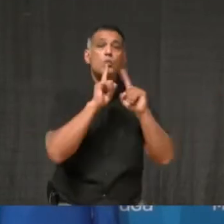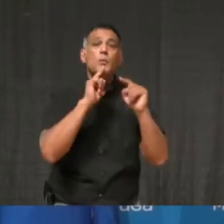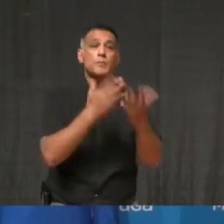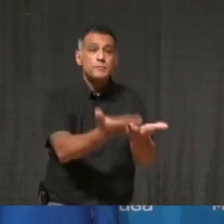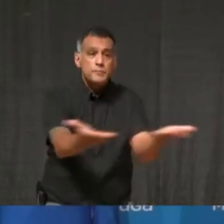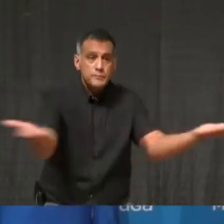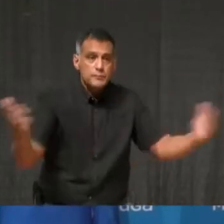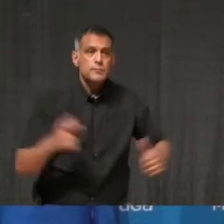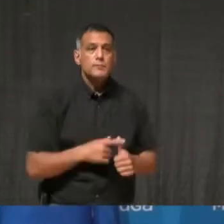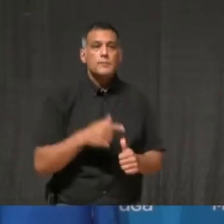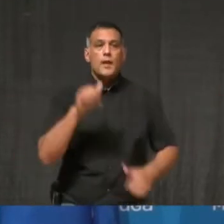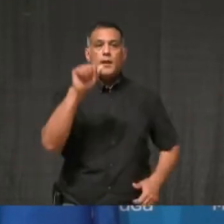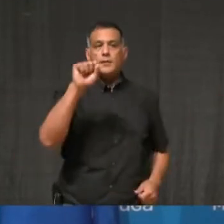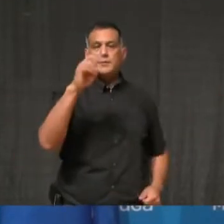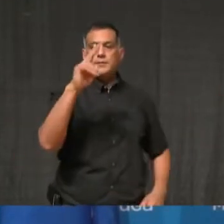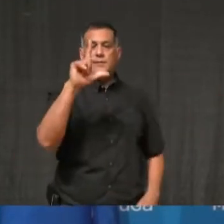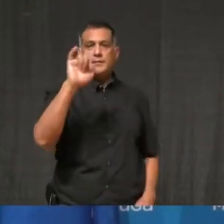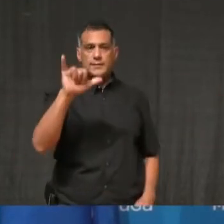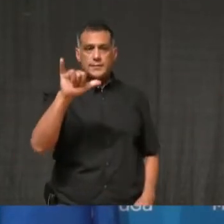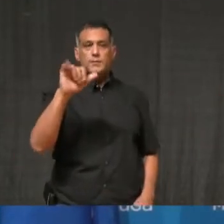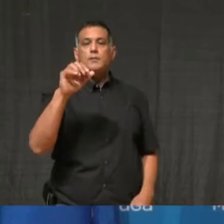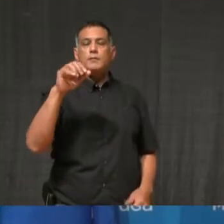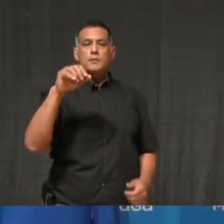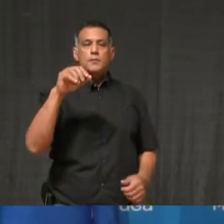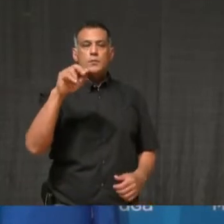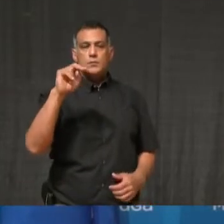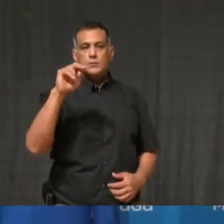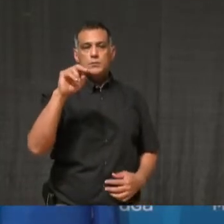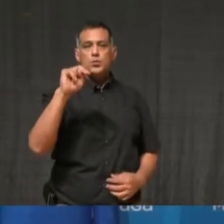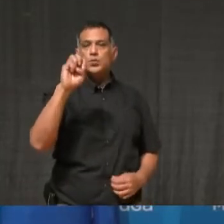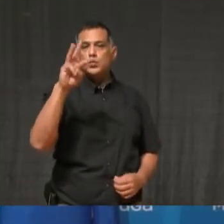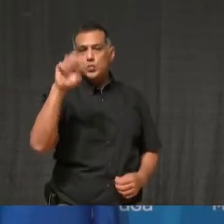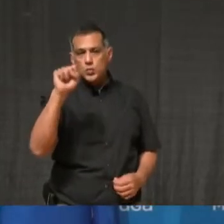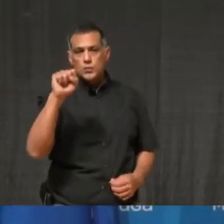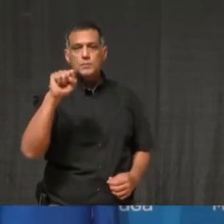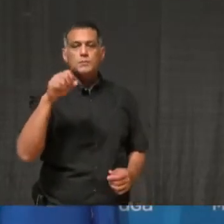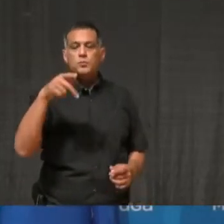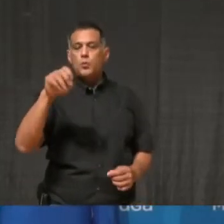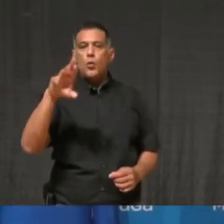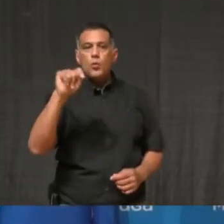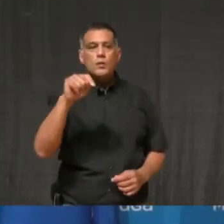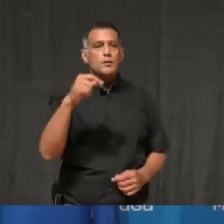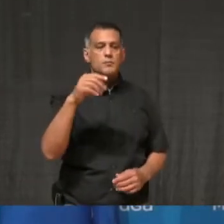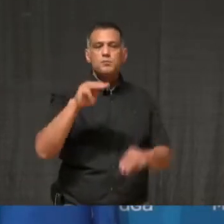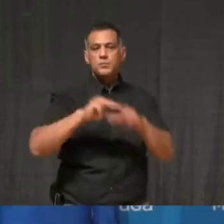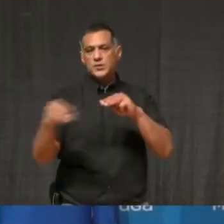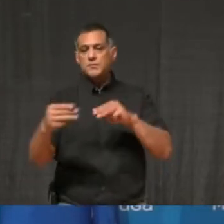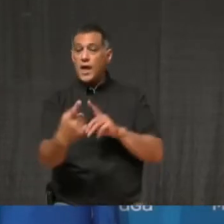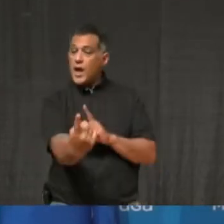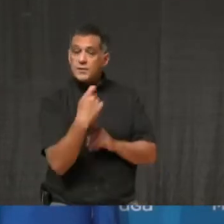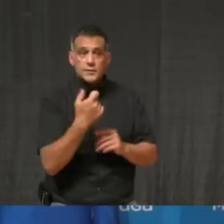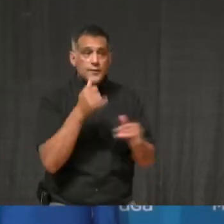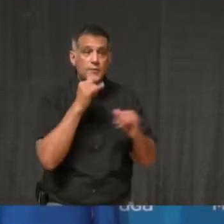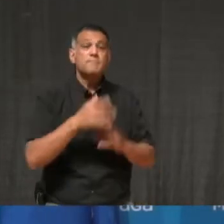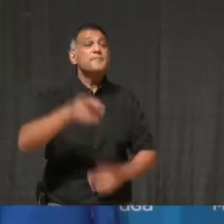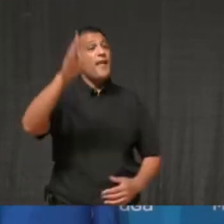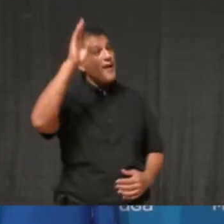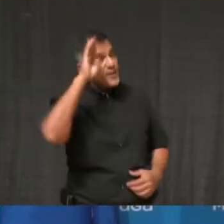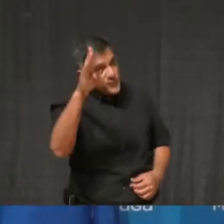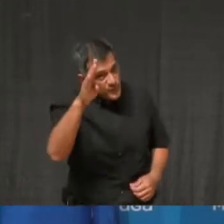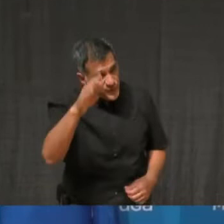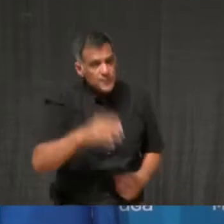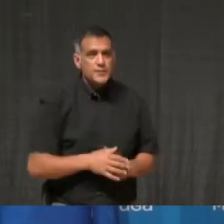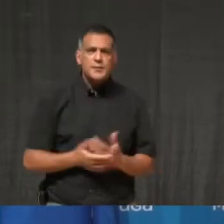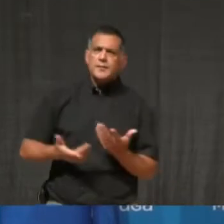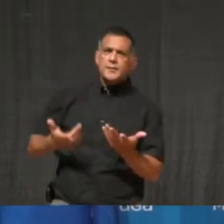from Ashley Newport from Incauga. Ashley, please go ahead. Hi, Ashley. Crombie. Hi. So, earlier